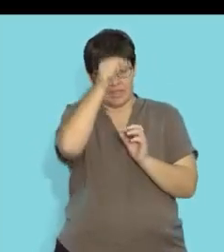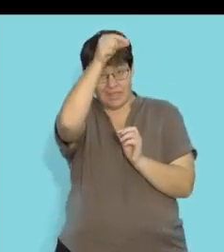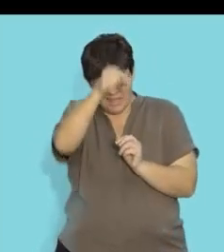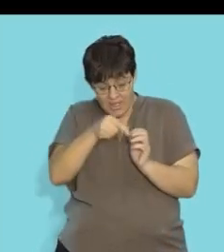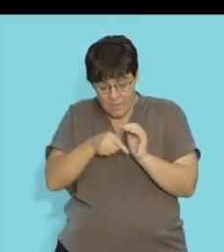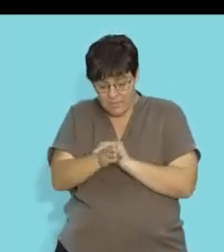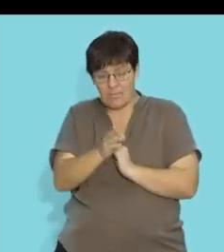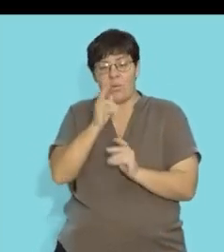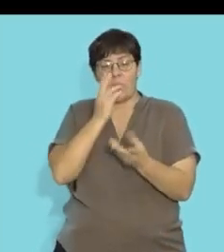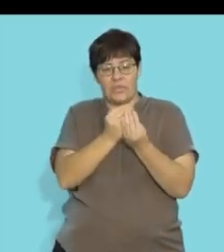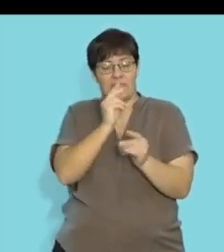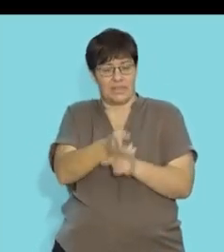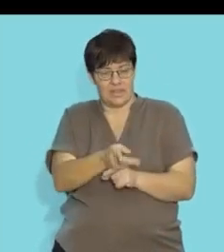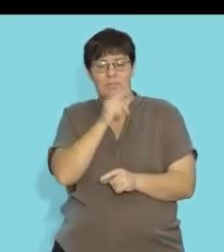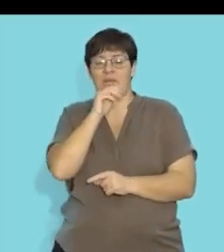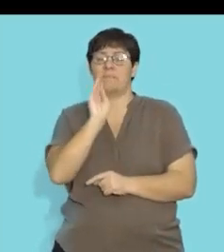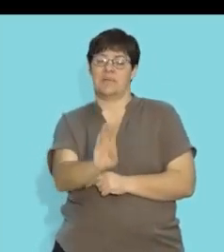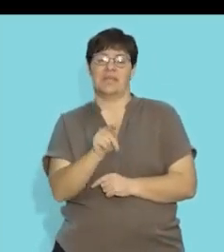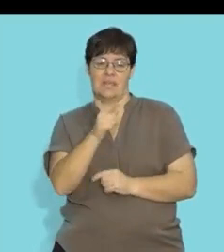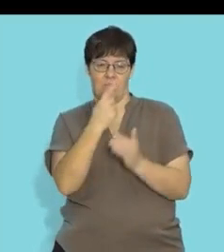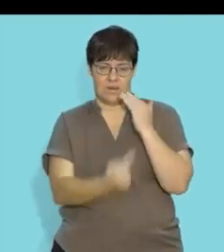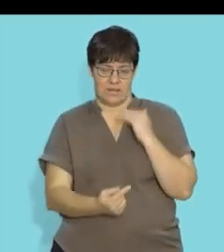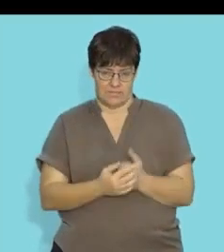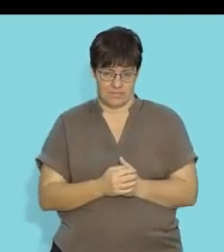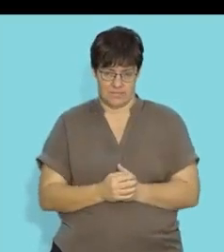so the answer here is b only